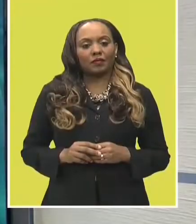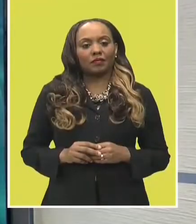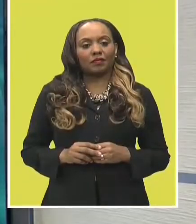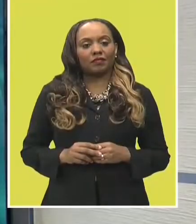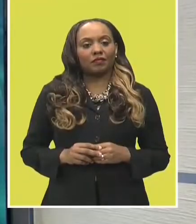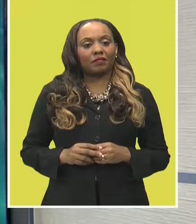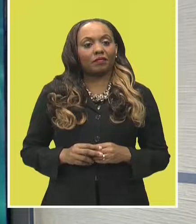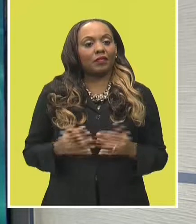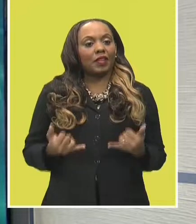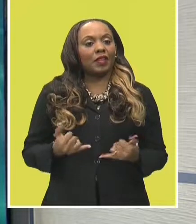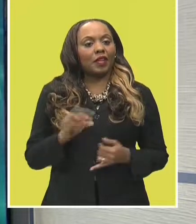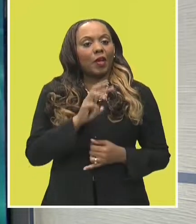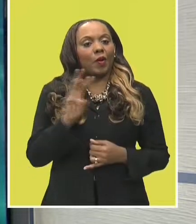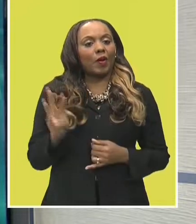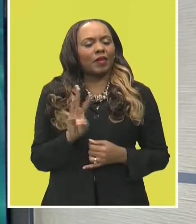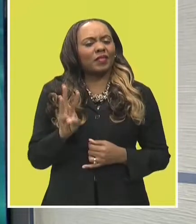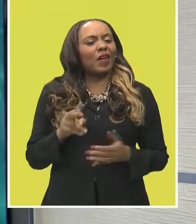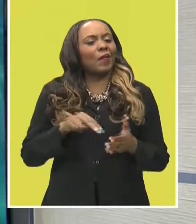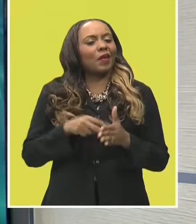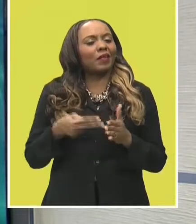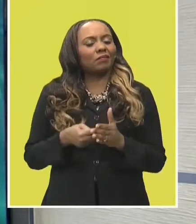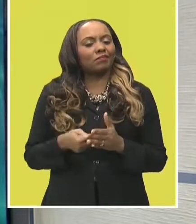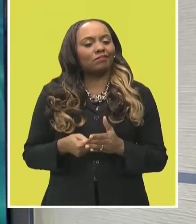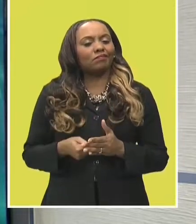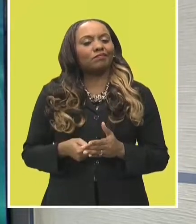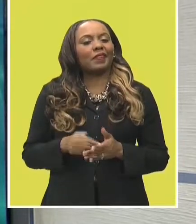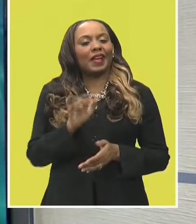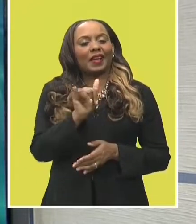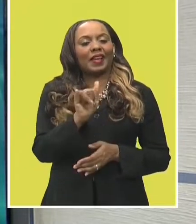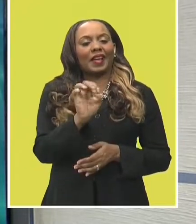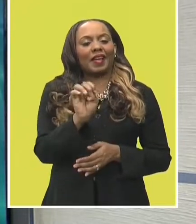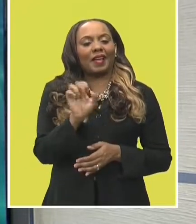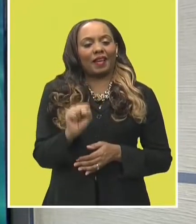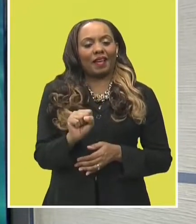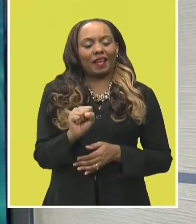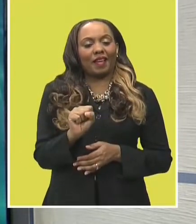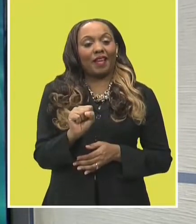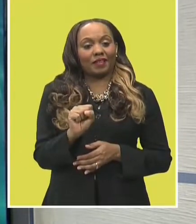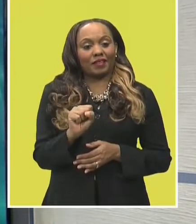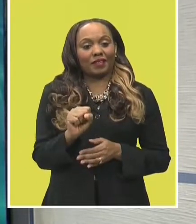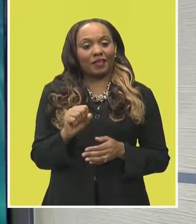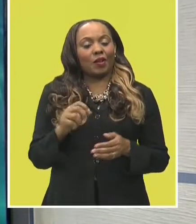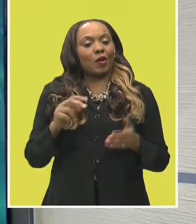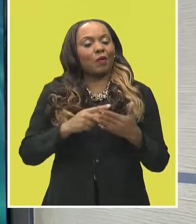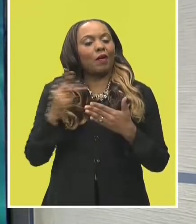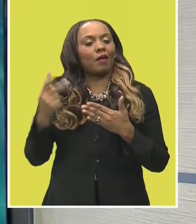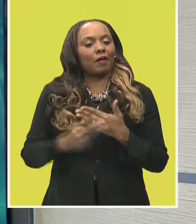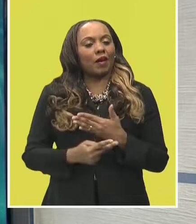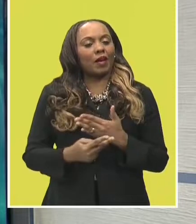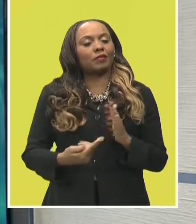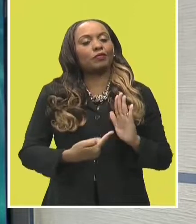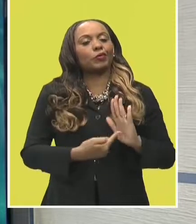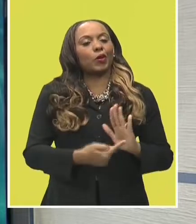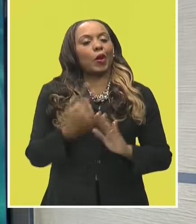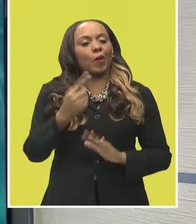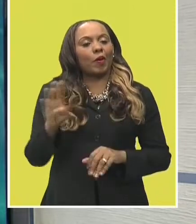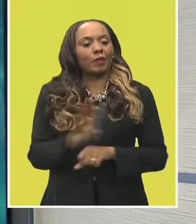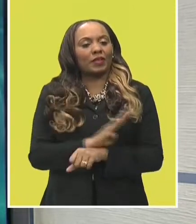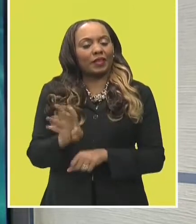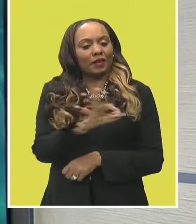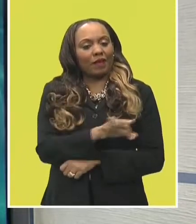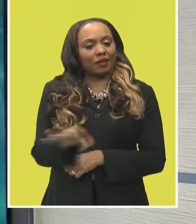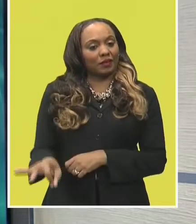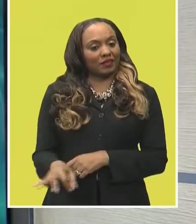It's Wednesday, so that means it's time to feature one of the clients of the Youth Entrepreneurship Scheme. Tonight, we look at another business in fashion.